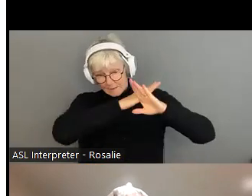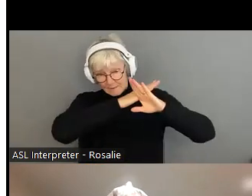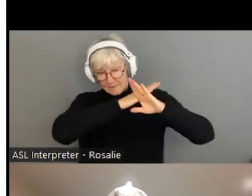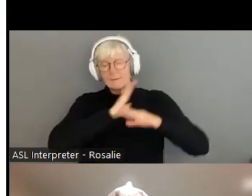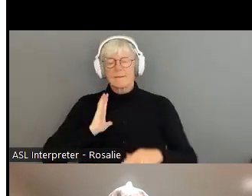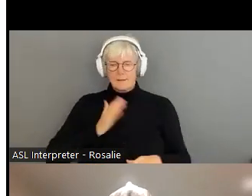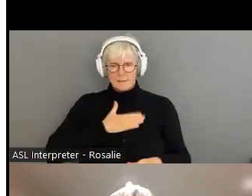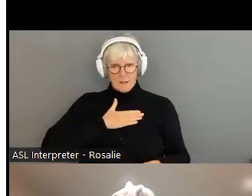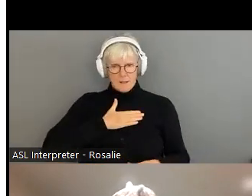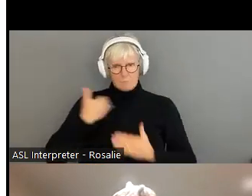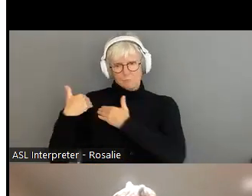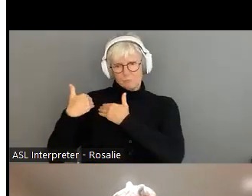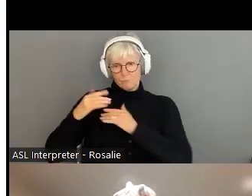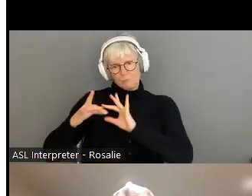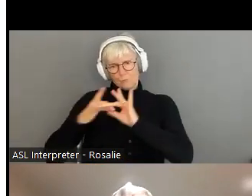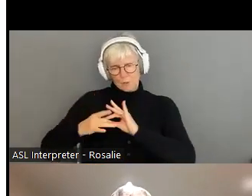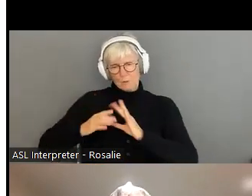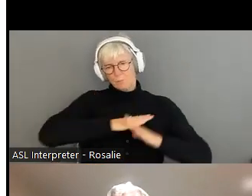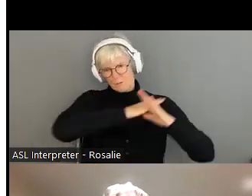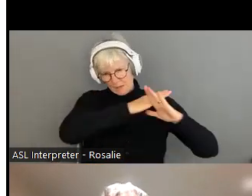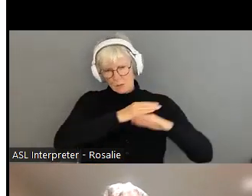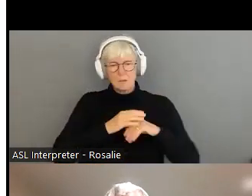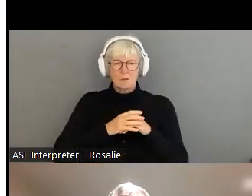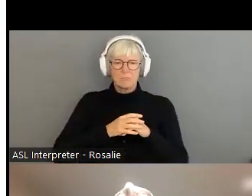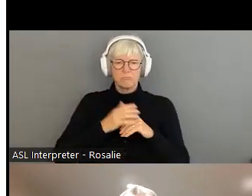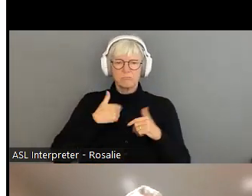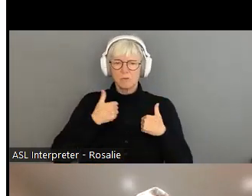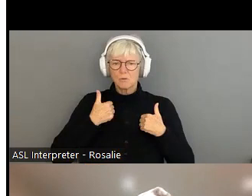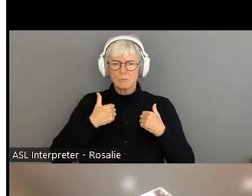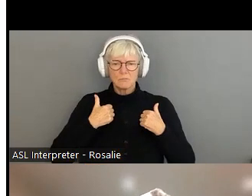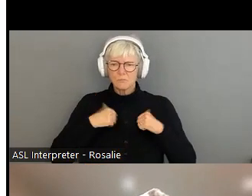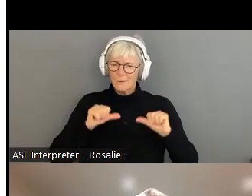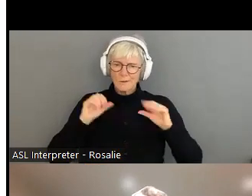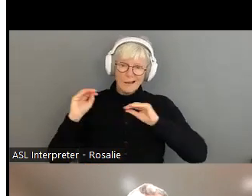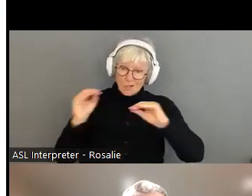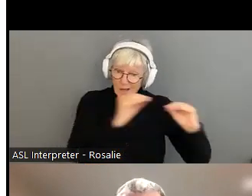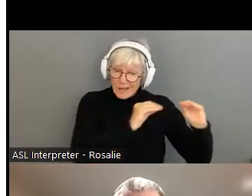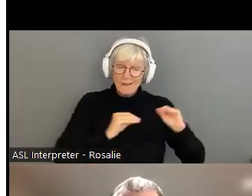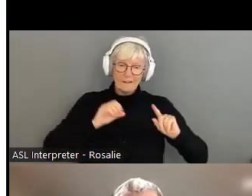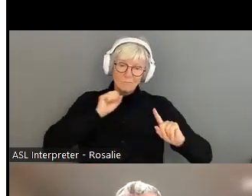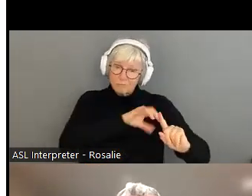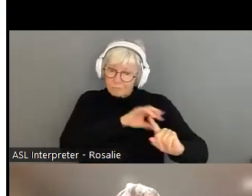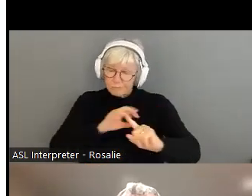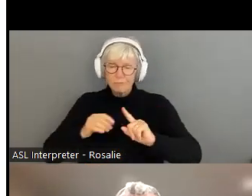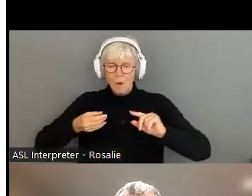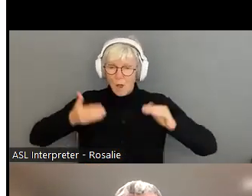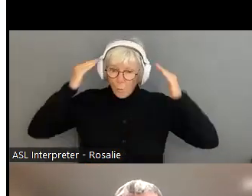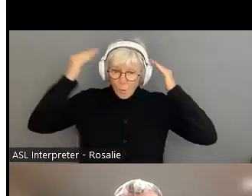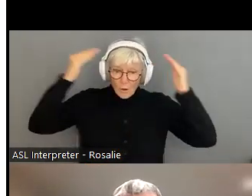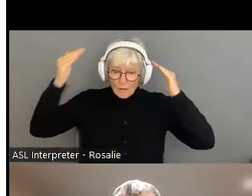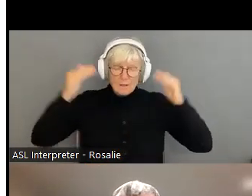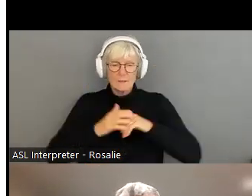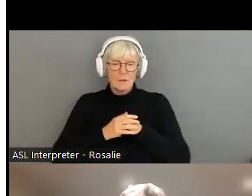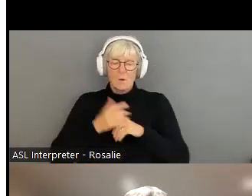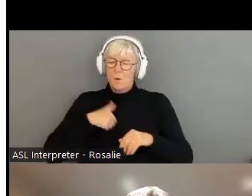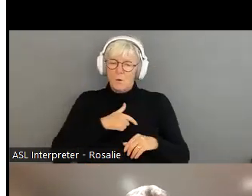what I coordinate through various initiatives throughout the year. We were heavily involved and we